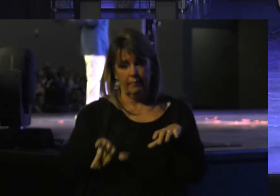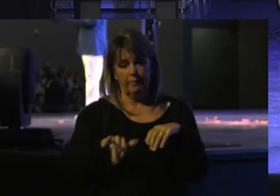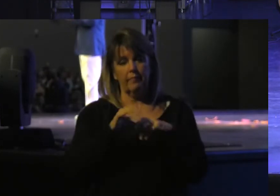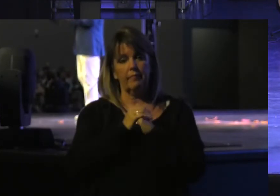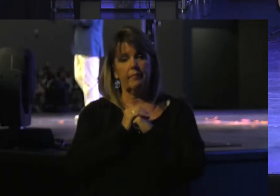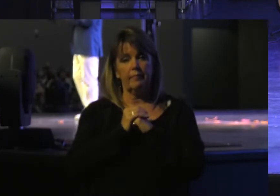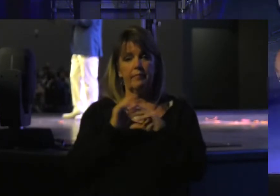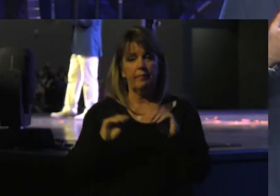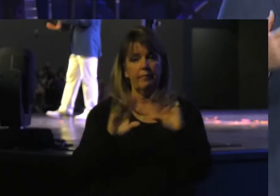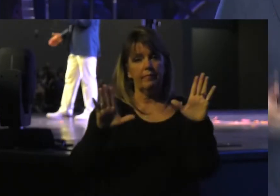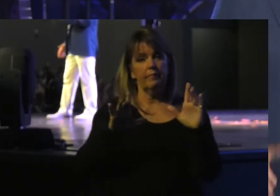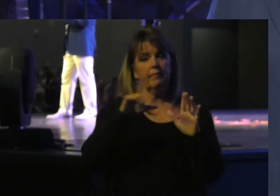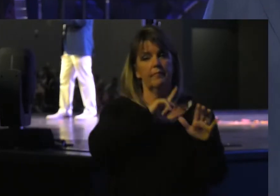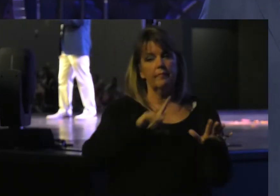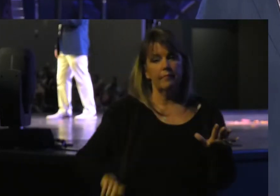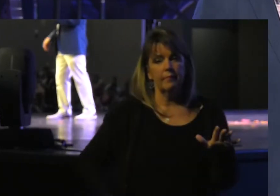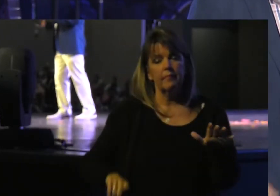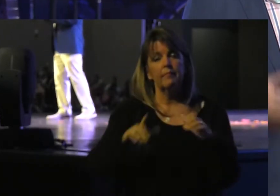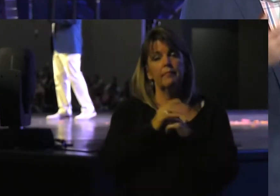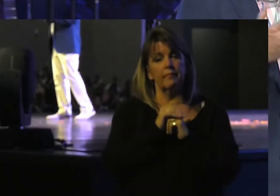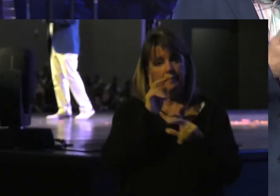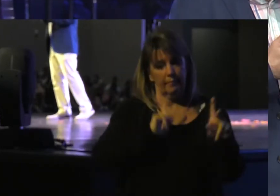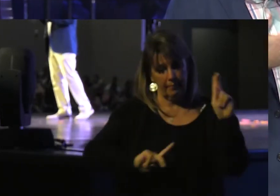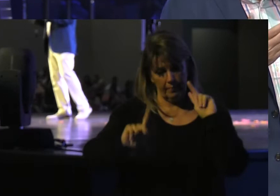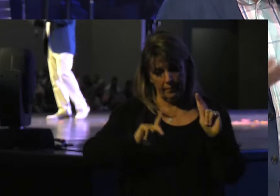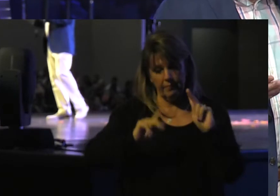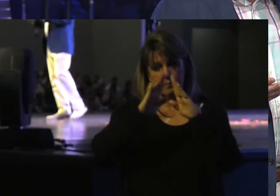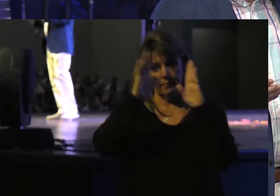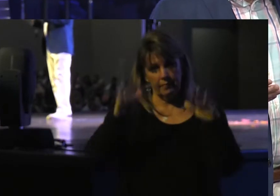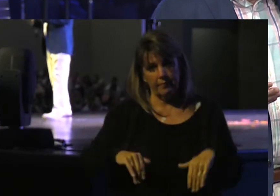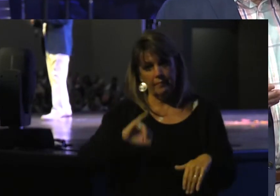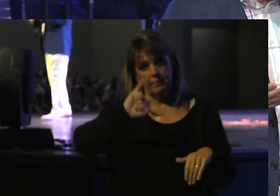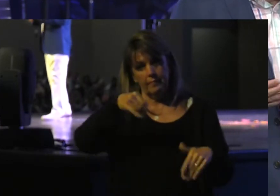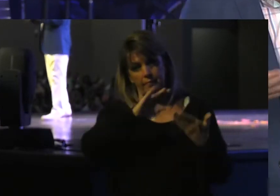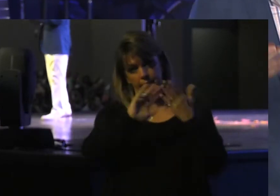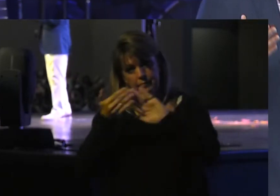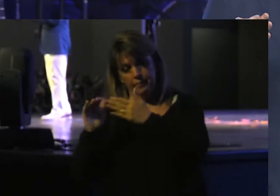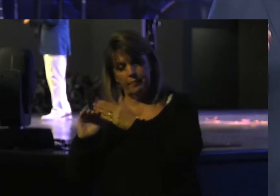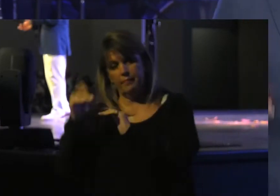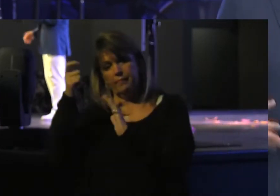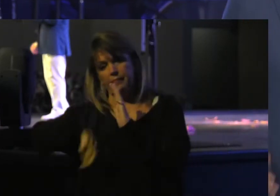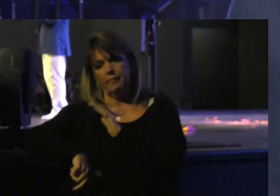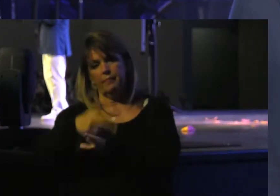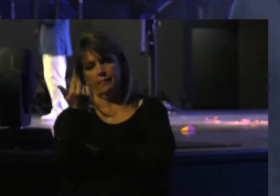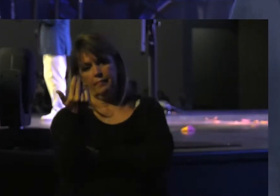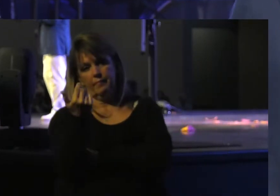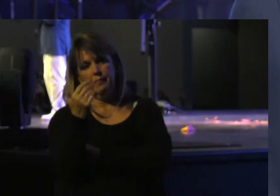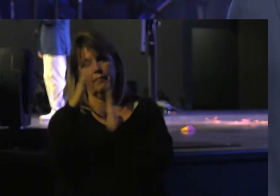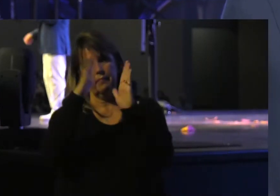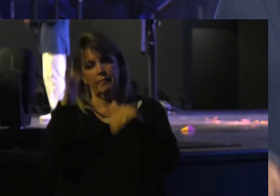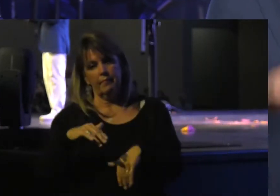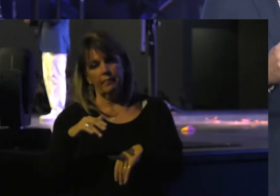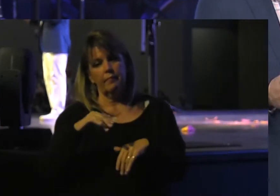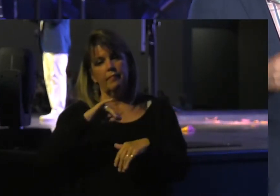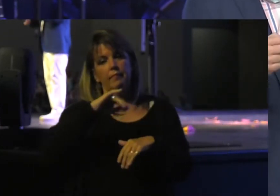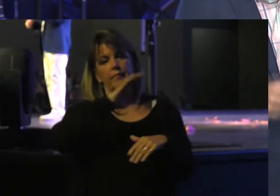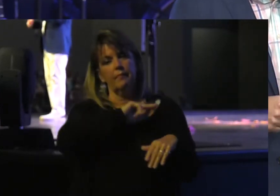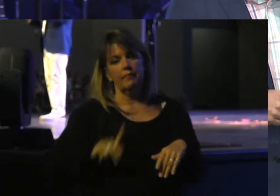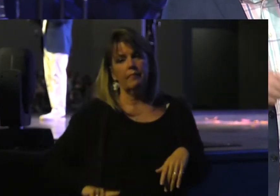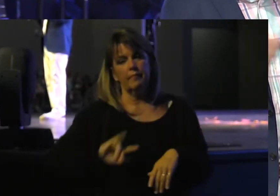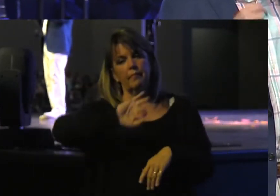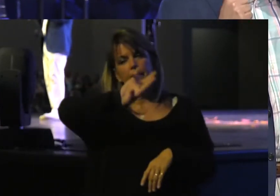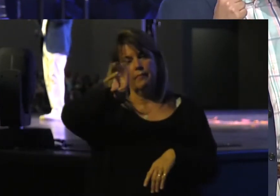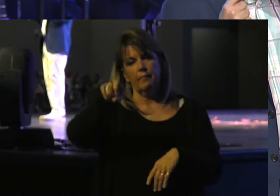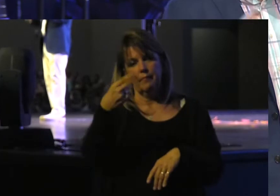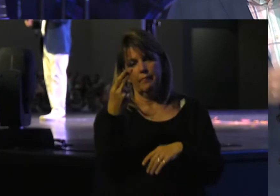place Declares The Lord To the Inhabitants The houses Of Jerusalem Verse 13 And the Houses of The king Of Judah All the